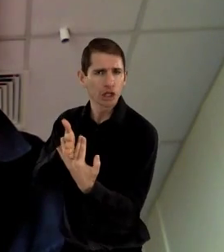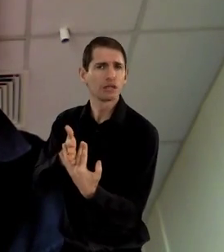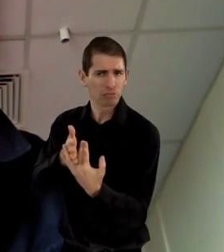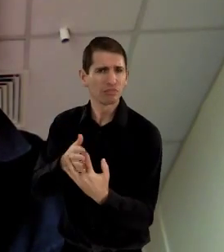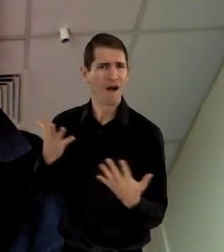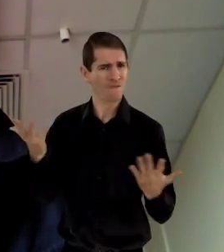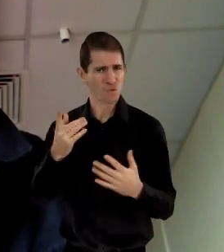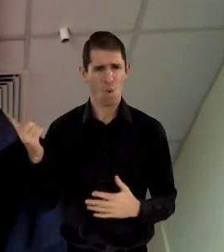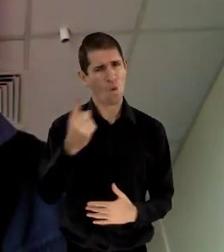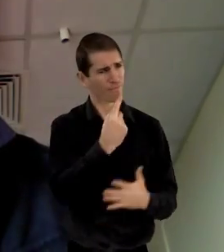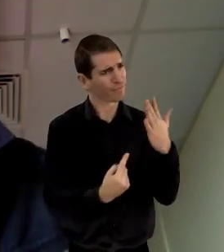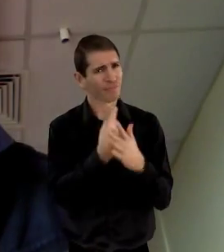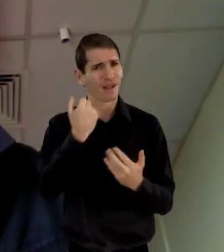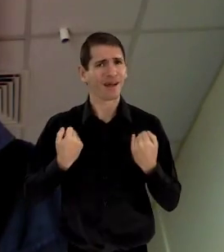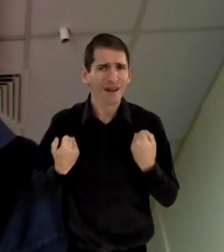interventions.